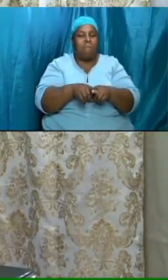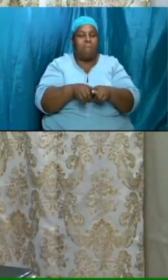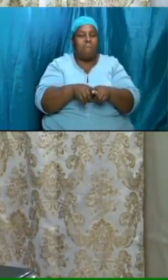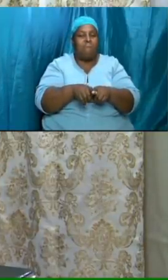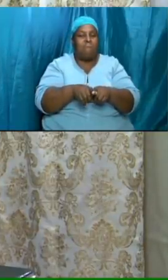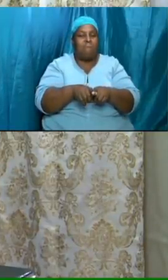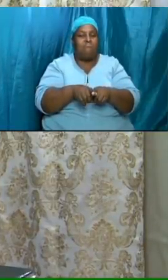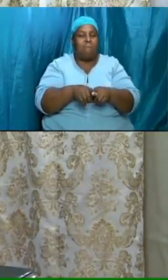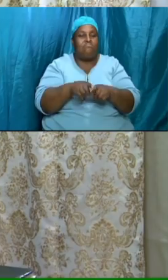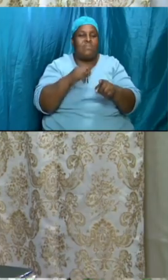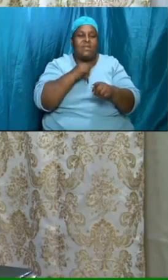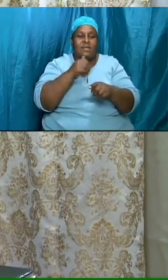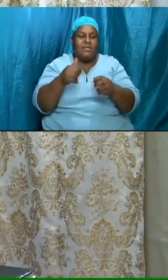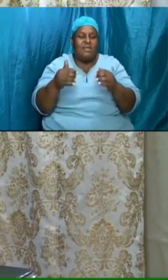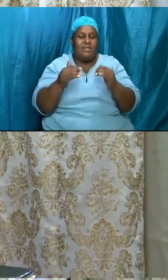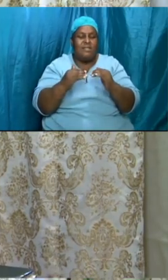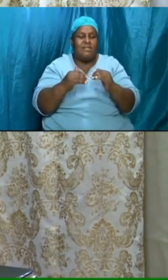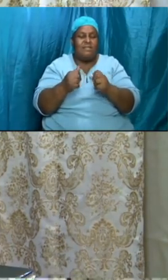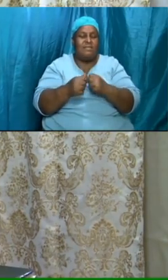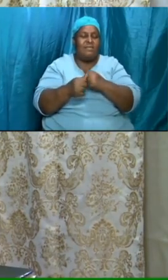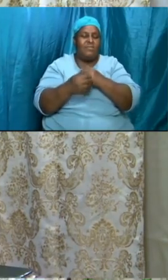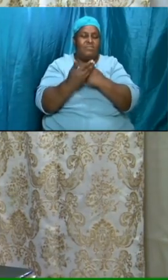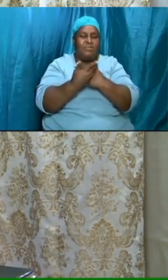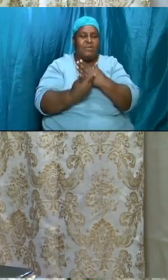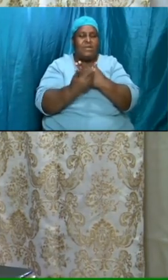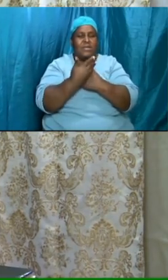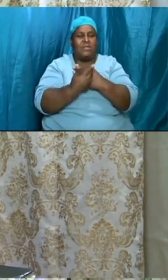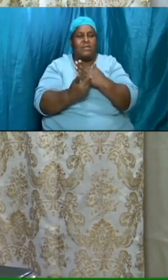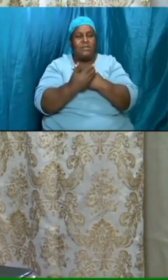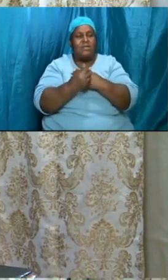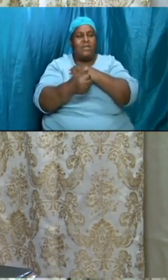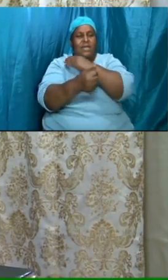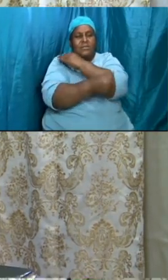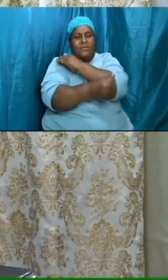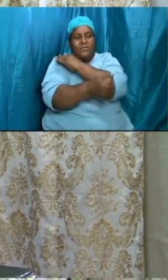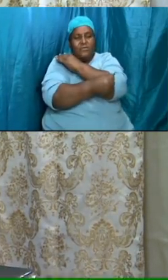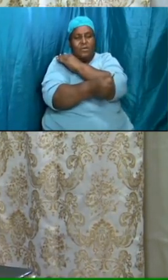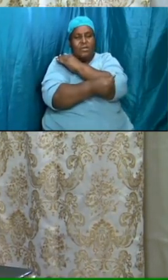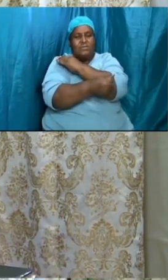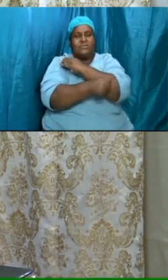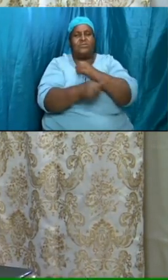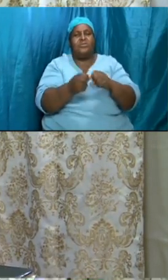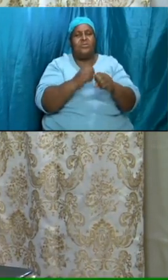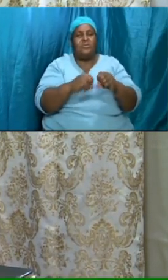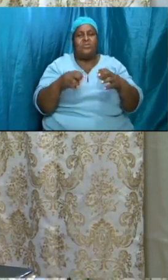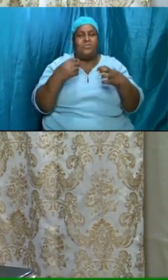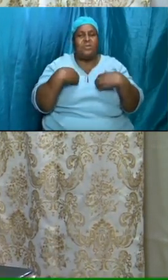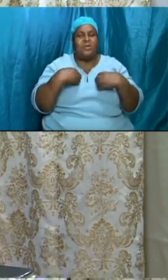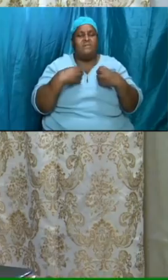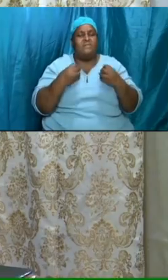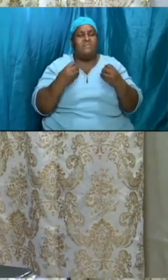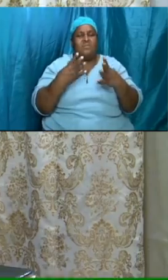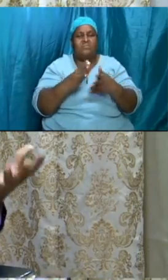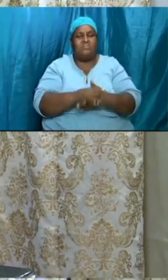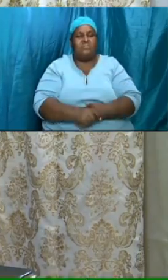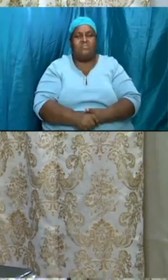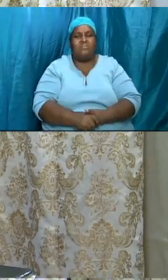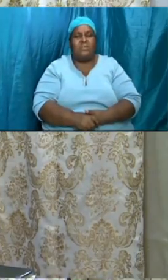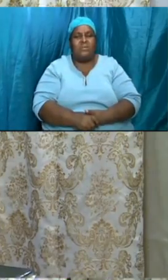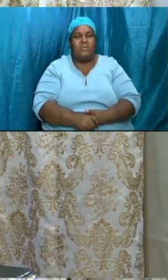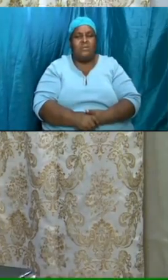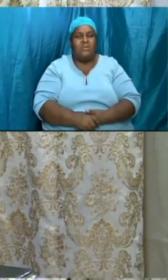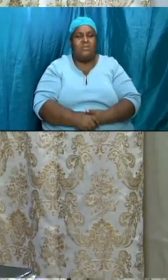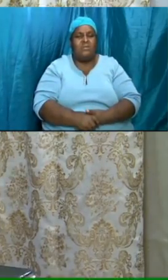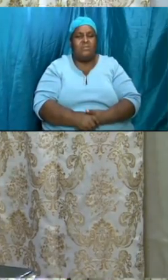get it but as close as we can get to that the cracker that we always use doesn't have much left in it or if it's just to get some